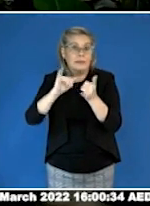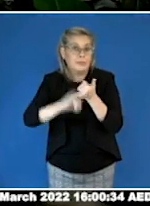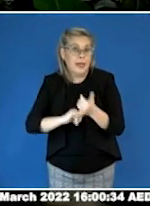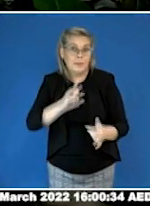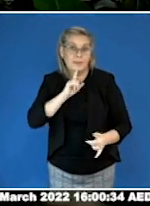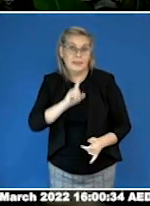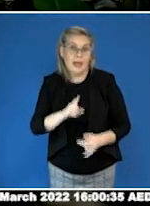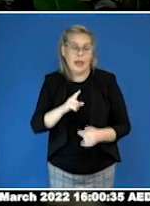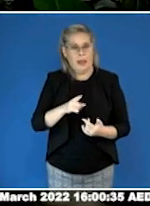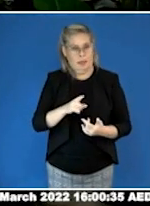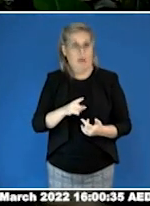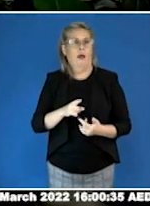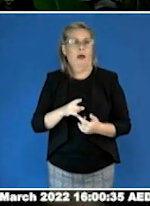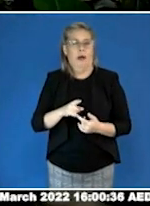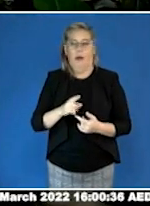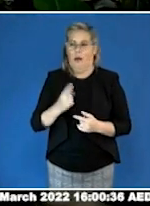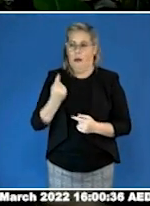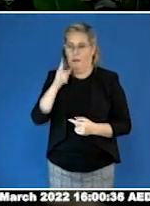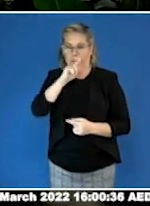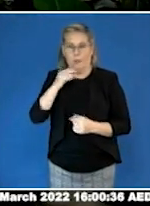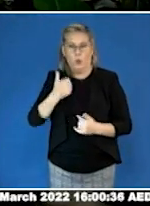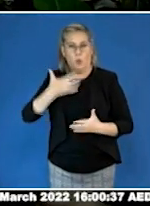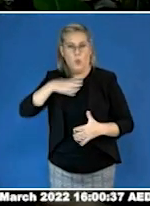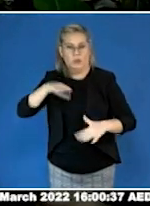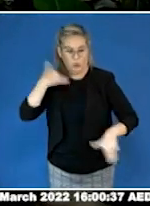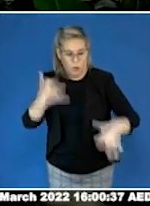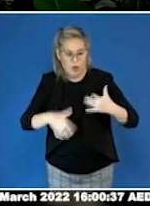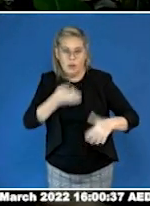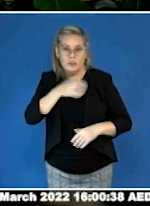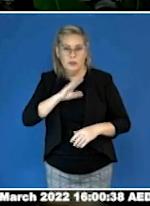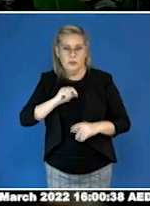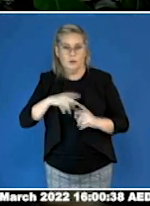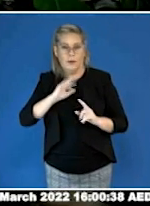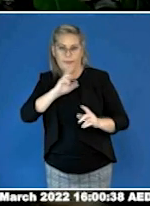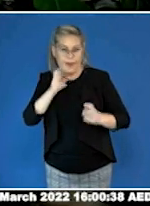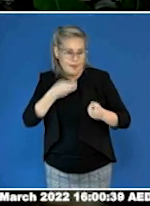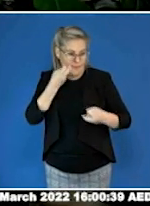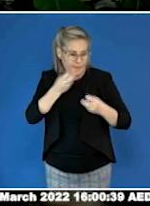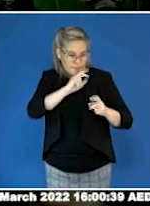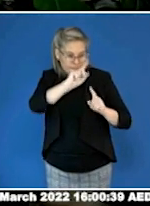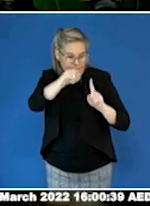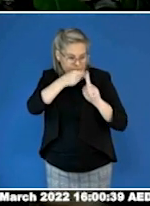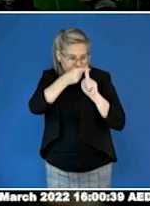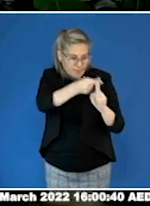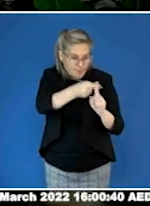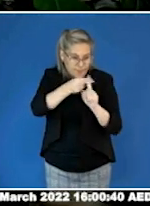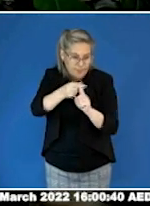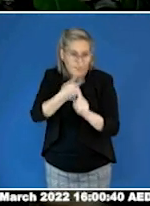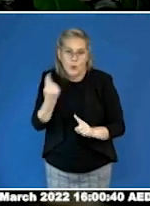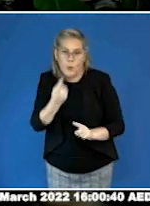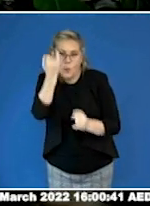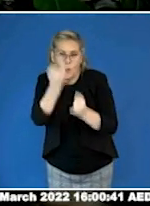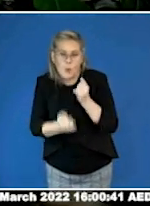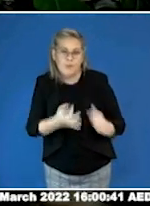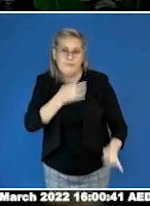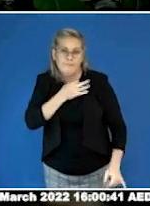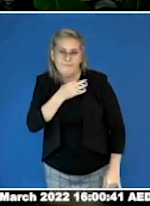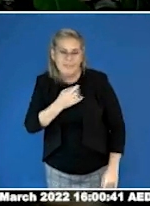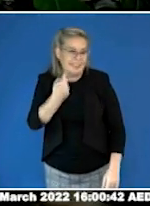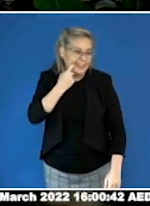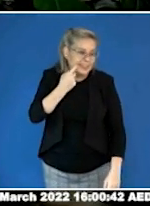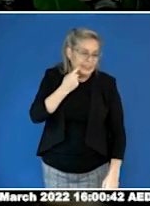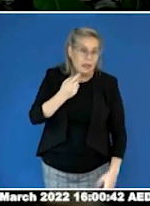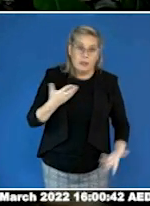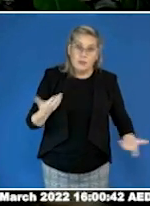target children with added vulnerabilities. These include tenuous family circumstances, mental illness,